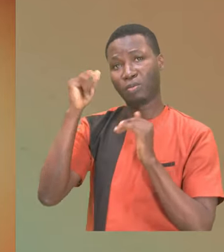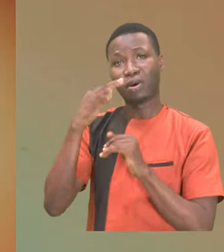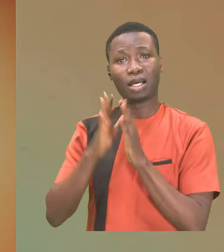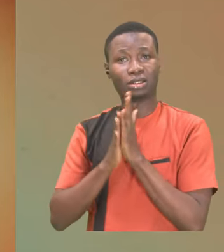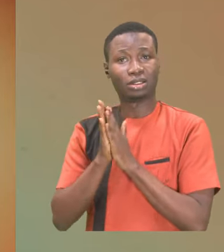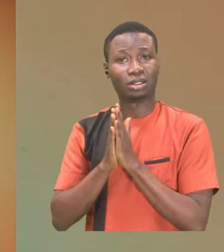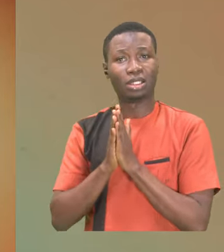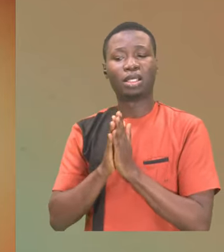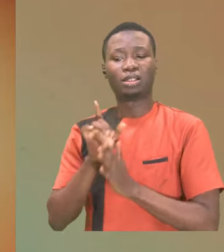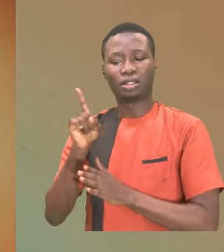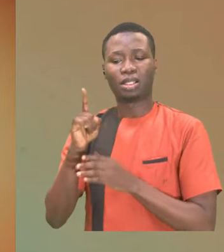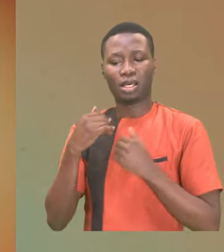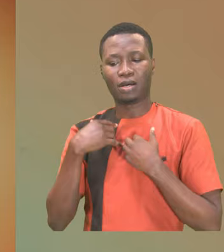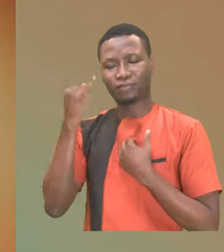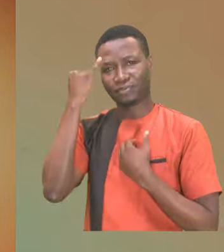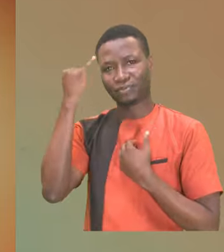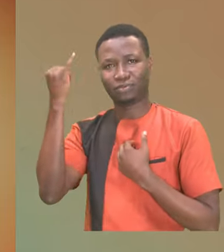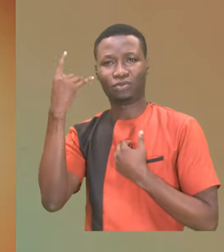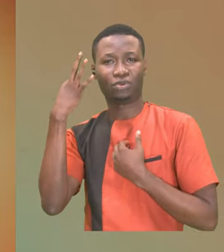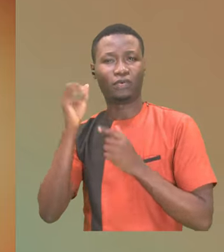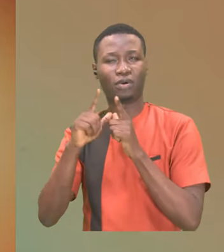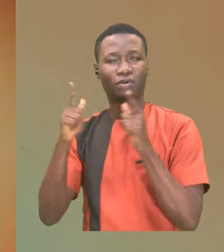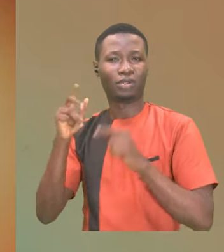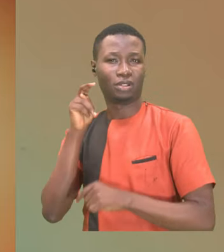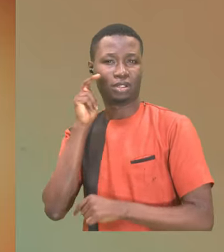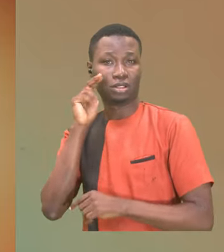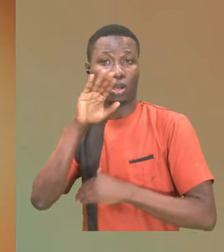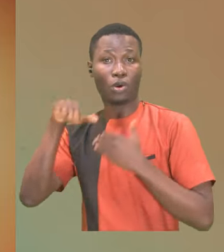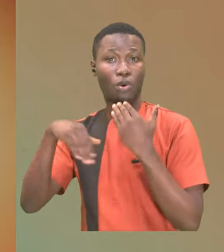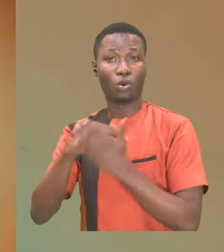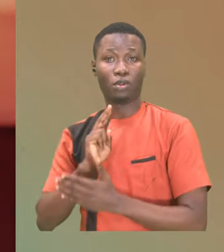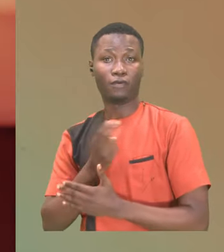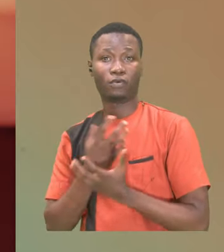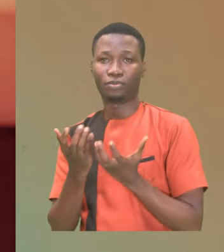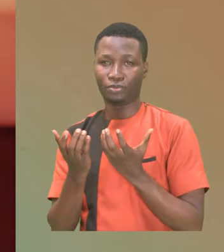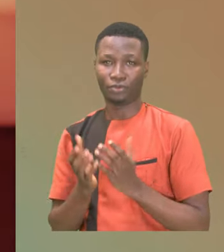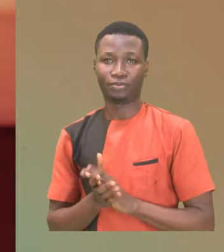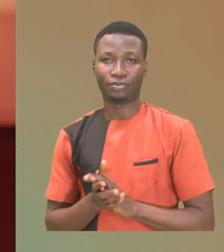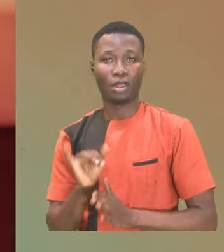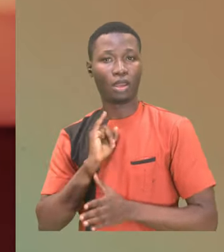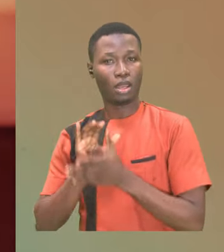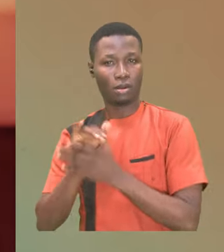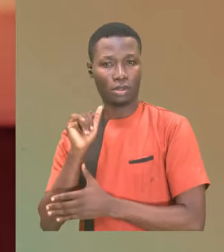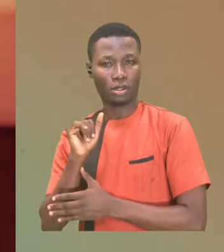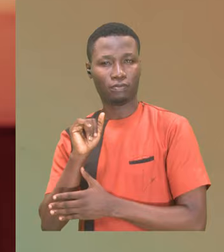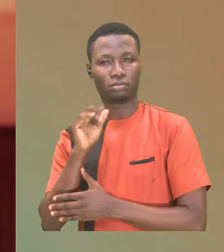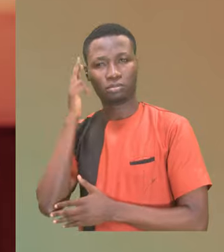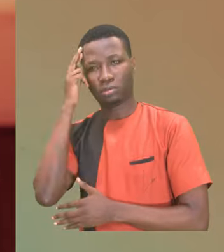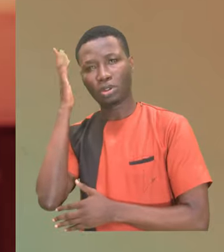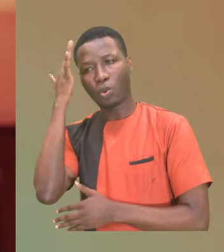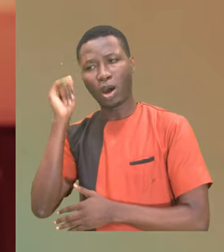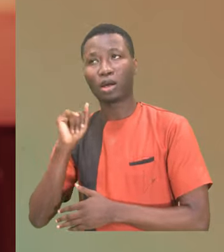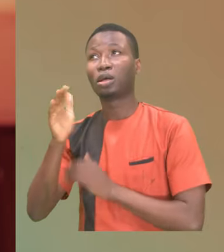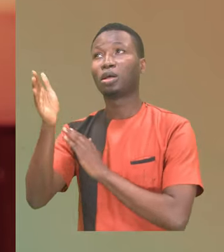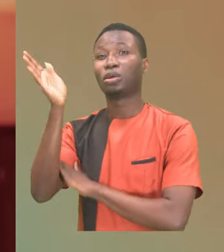are the seeds for the great Nigeria that we all desire. I believe that the very reason